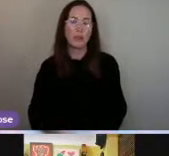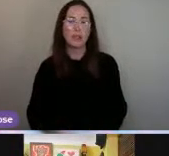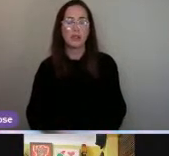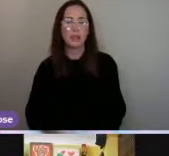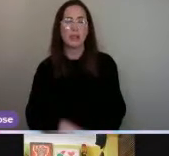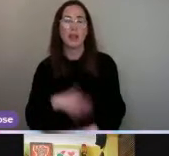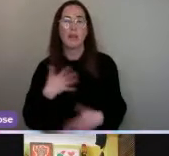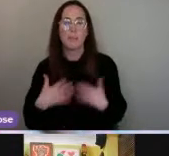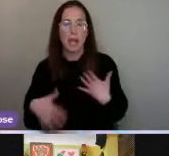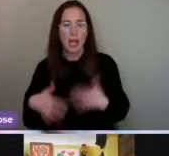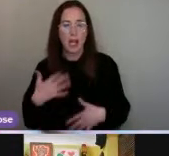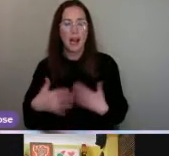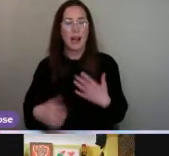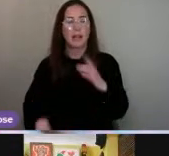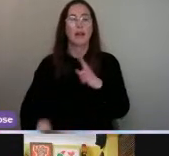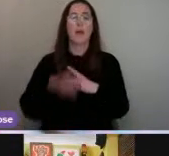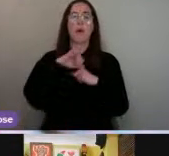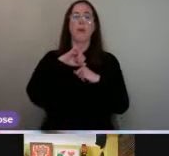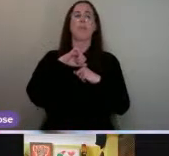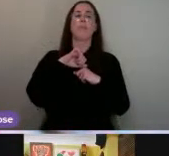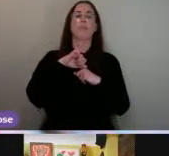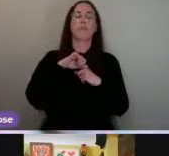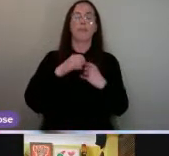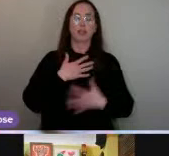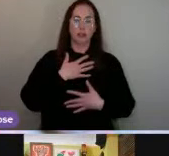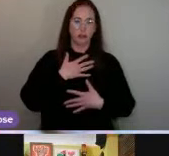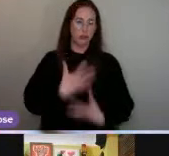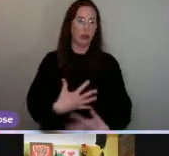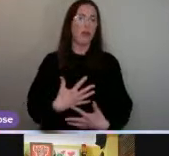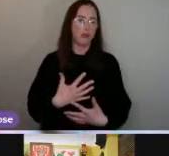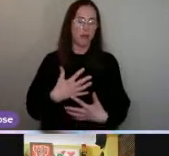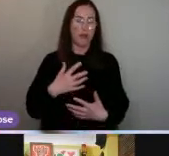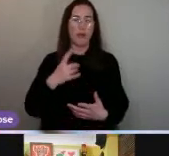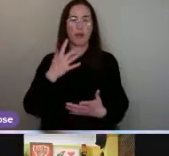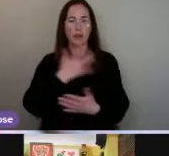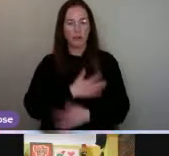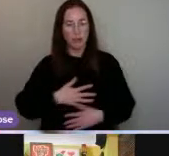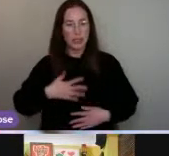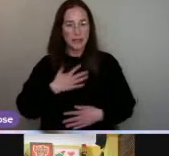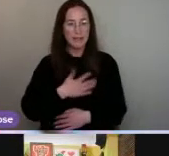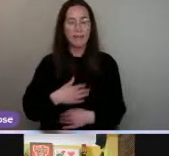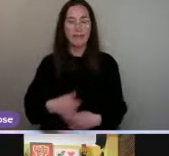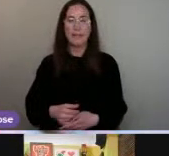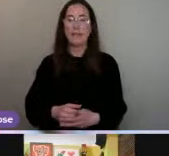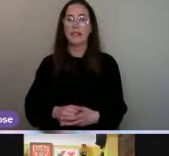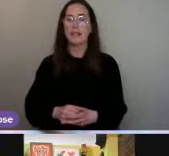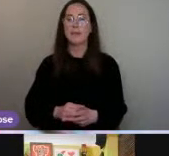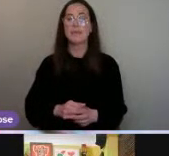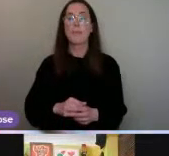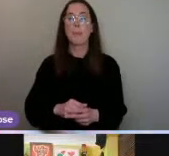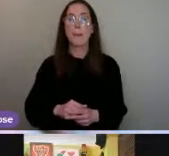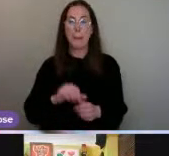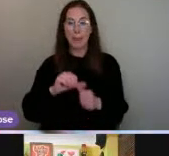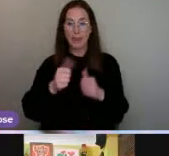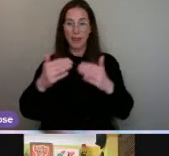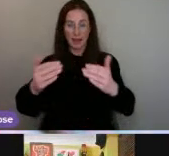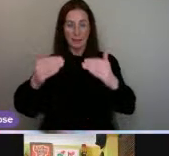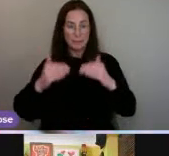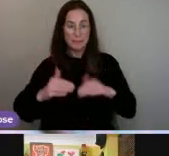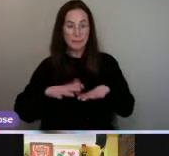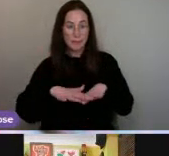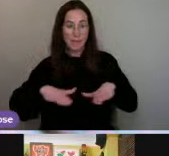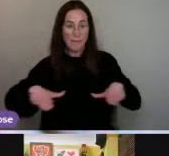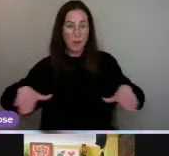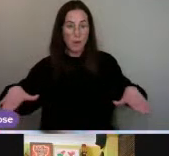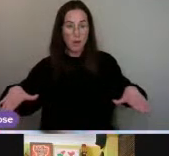pain of the instant moment of it all, the shock, you know, and the grief. And then the floor below it was kind of